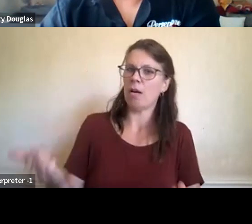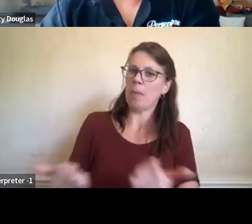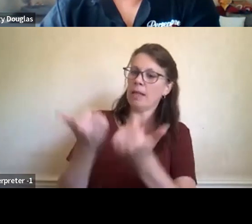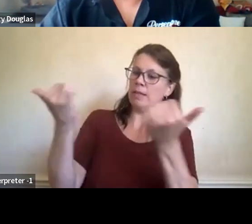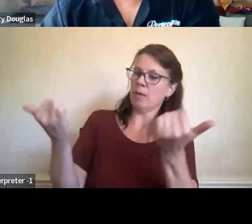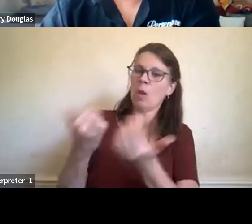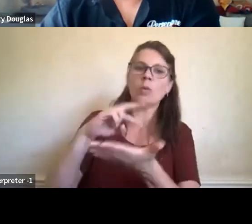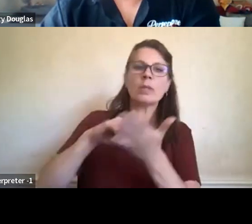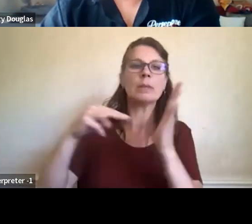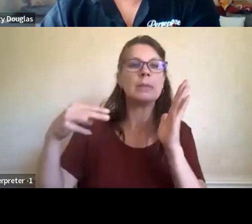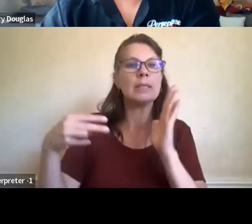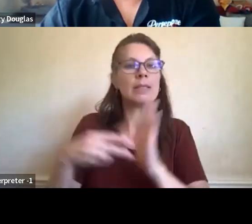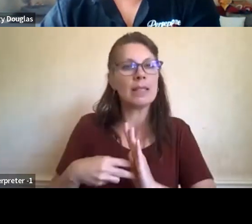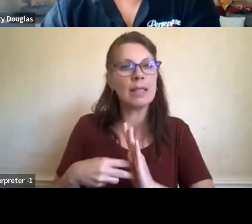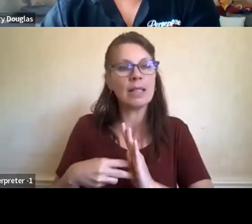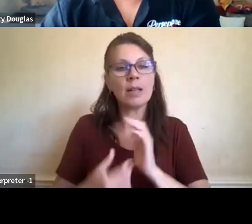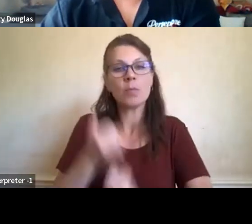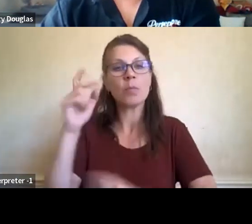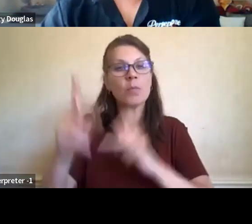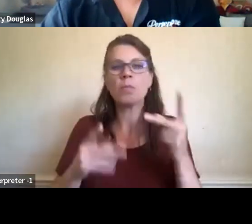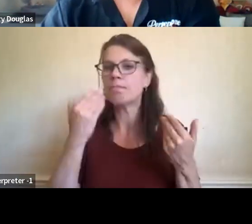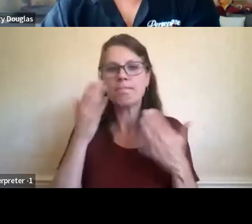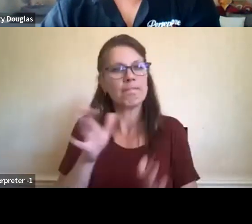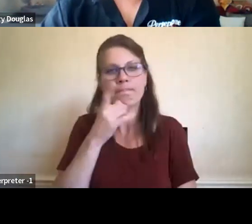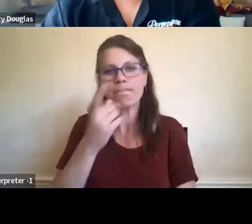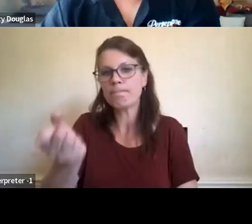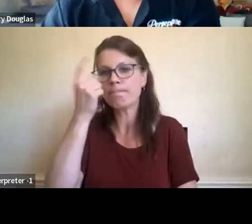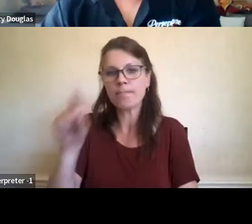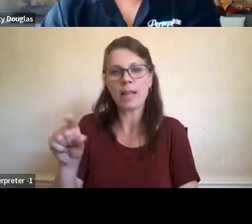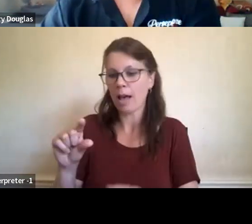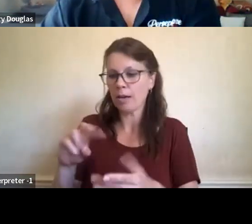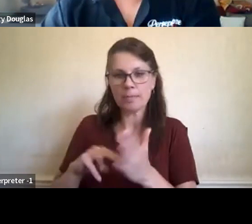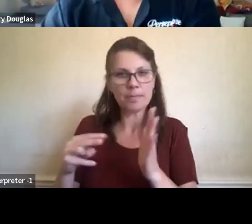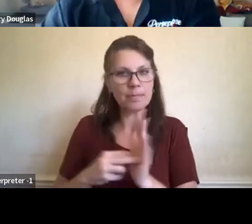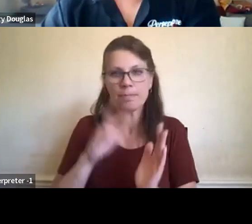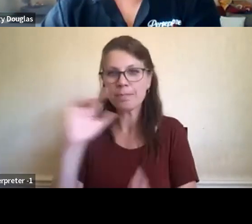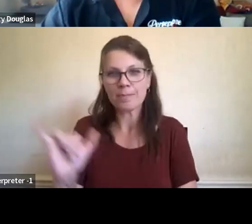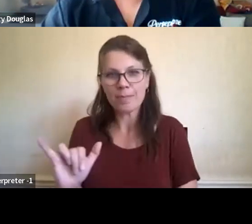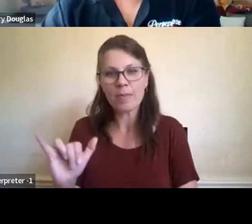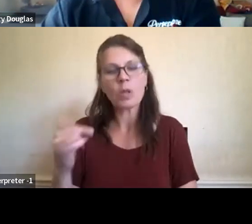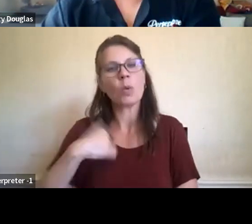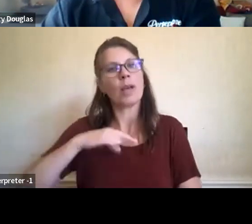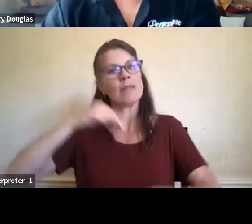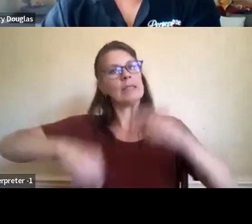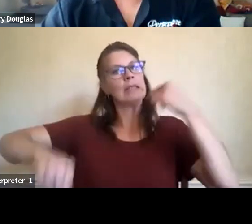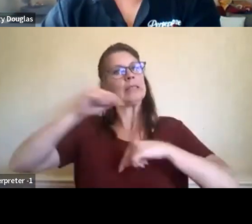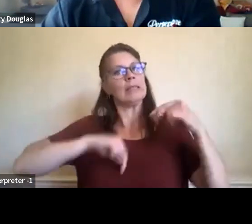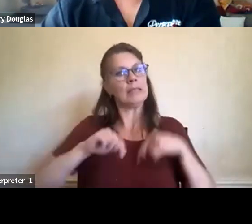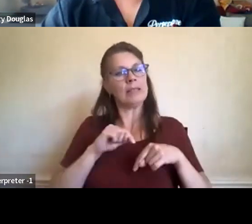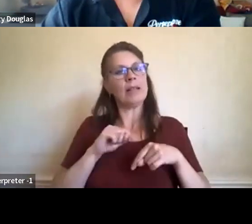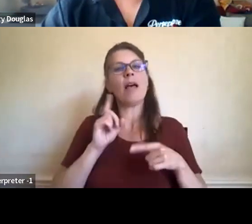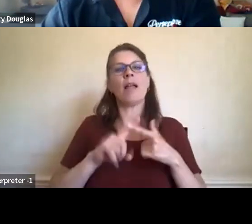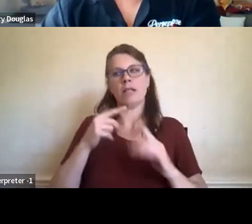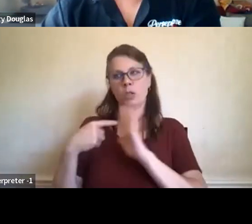we're saying is that we have to kind of bring it back to these health, healthy systems so that Vancouver can be